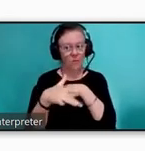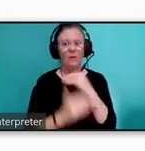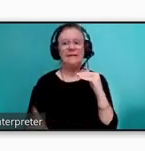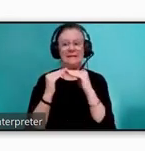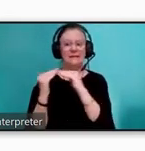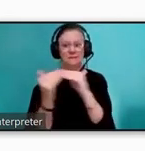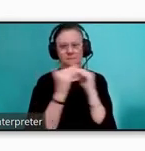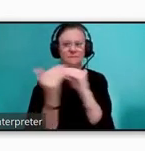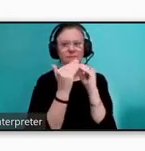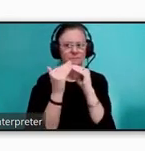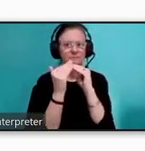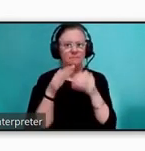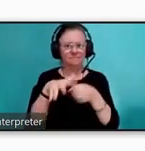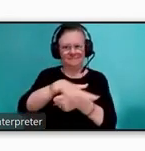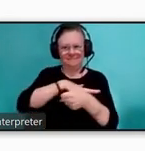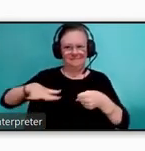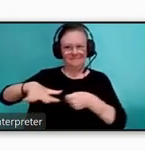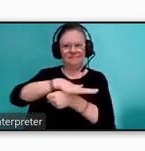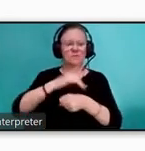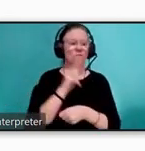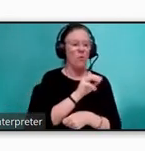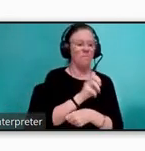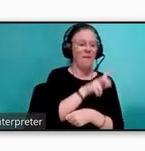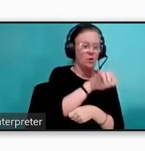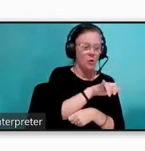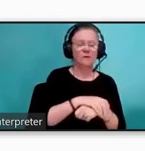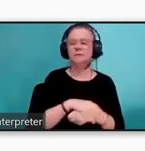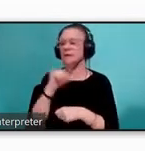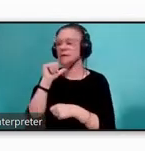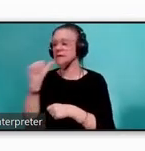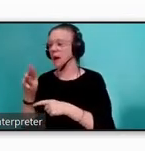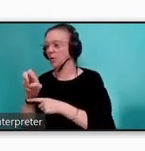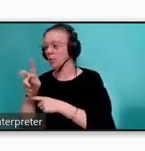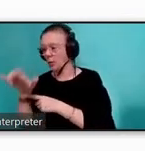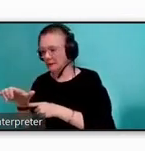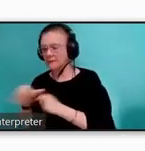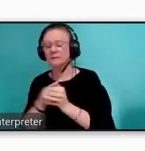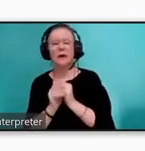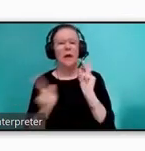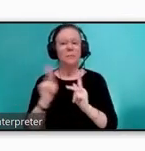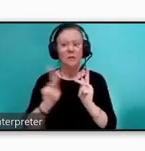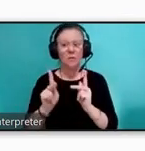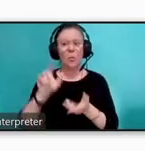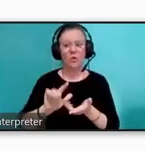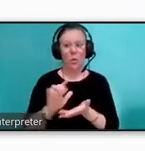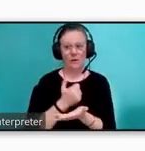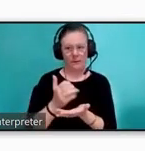within the service area to minorities, non-minority residents, and individuals with low income.